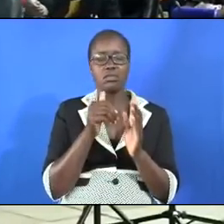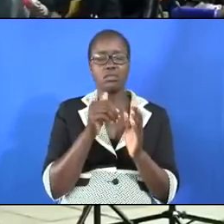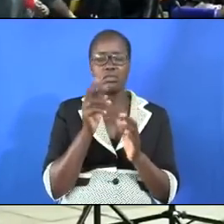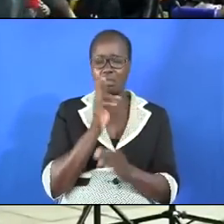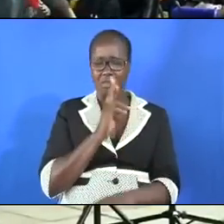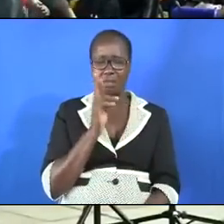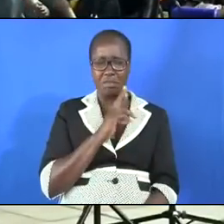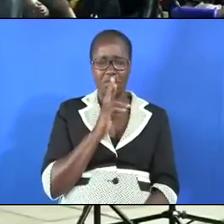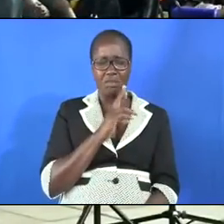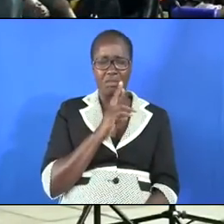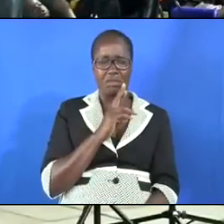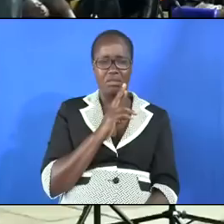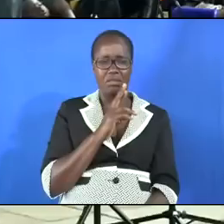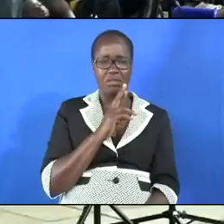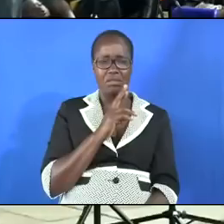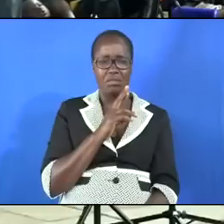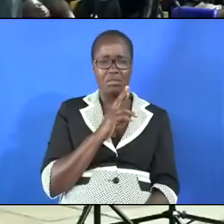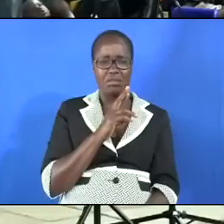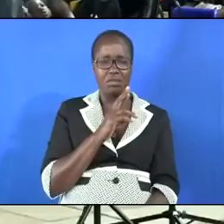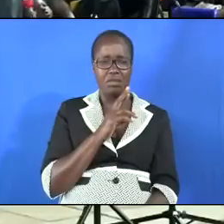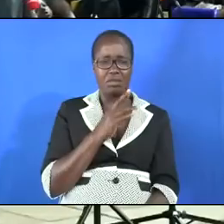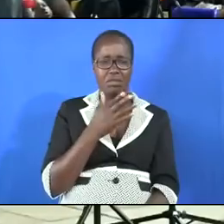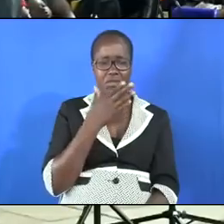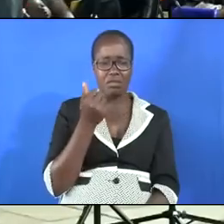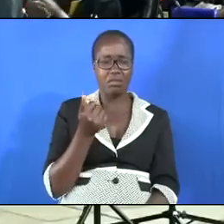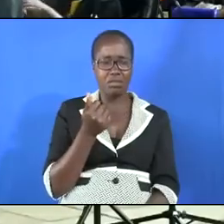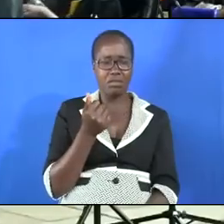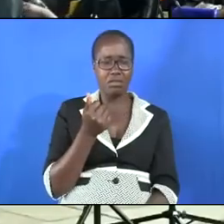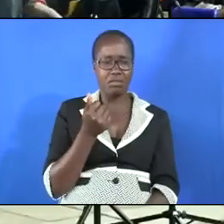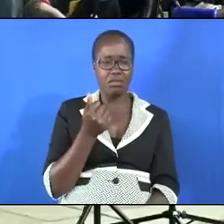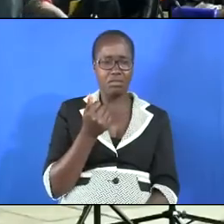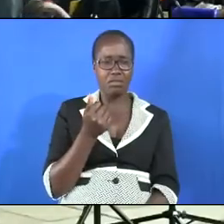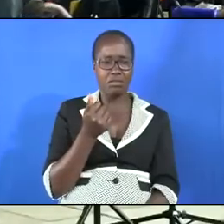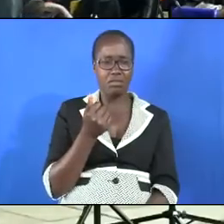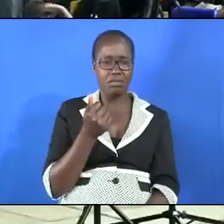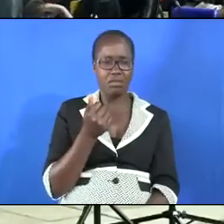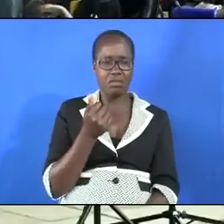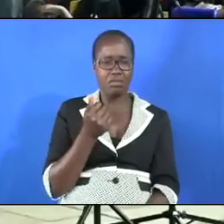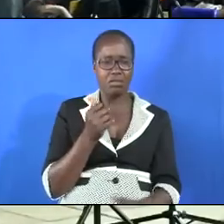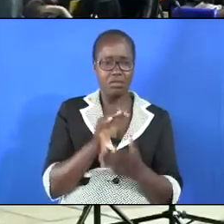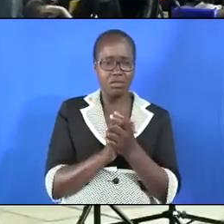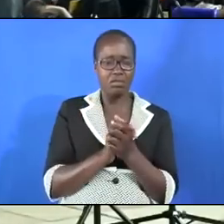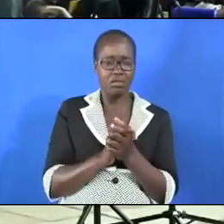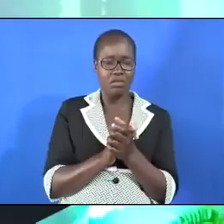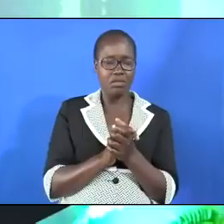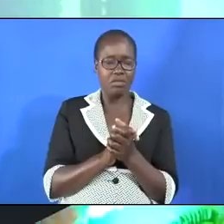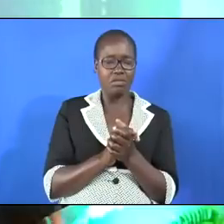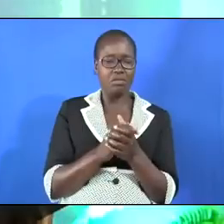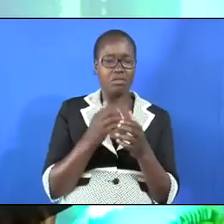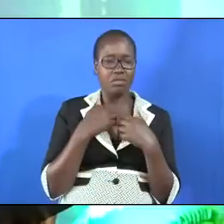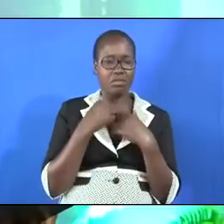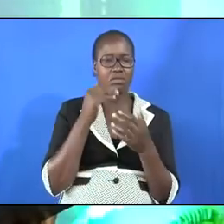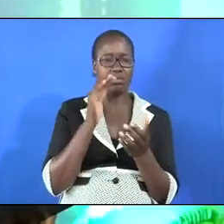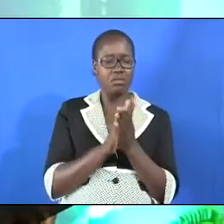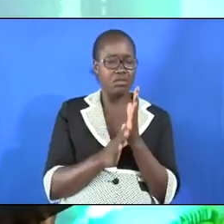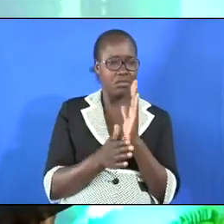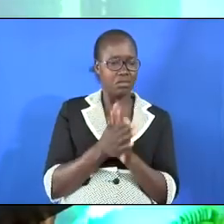bitter she was better she actually had nothing